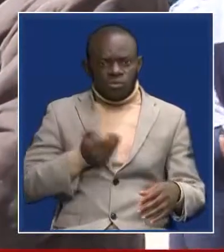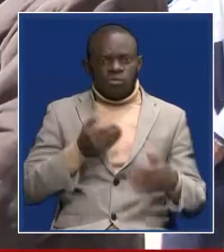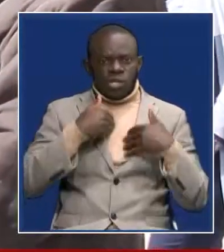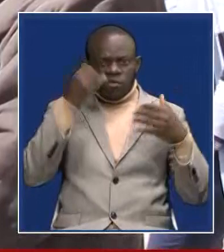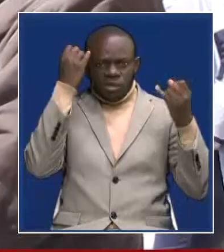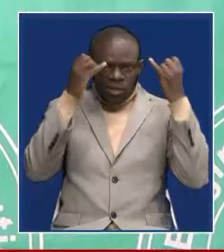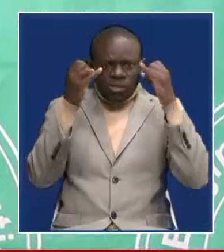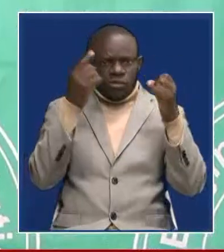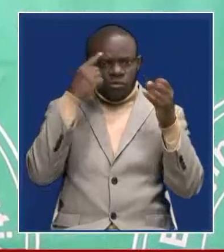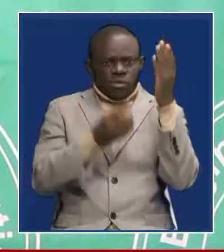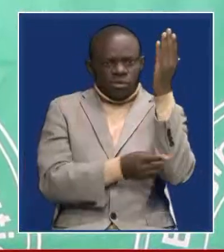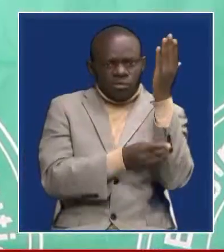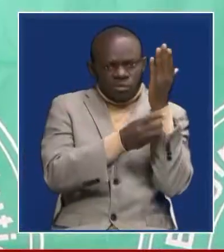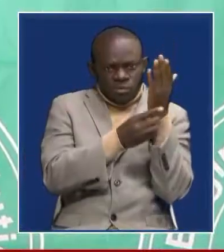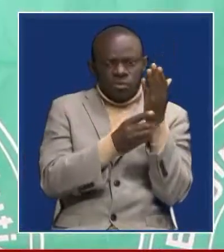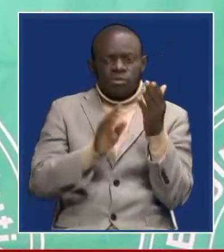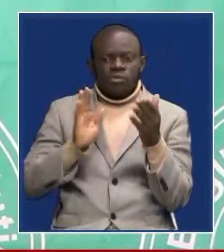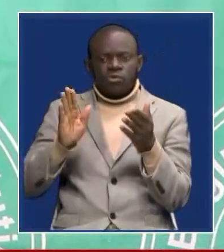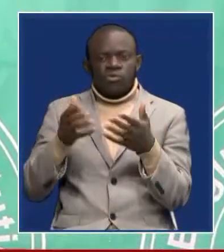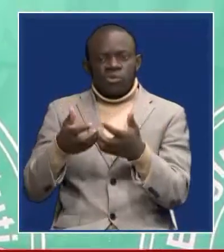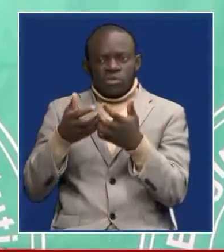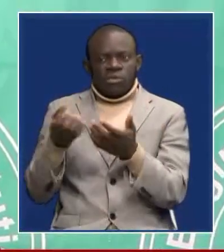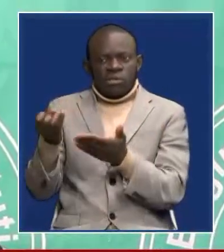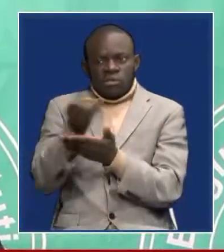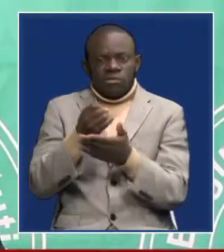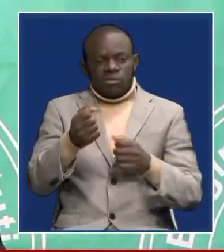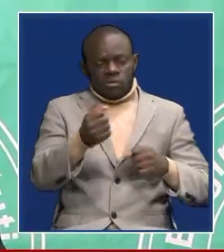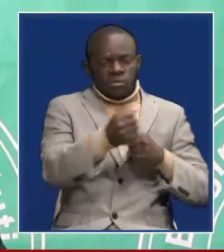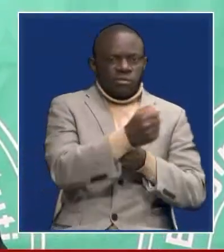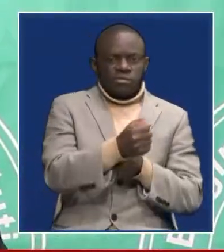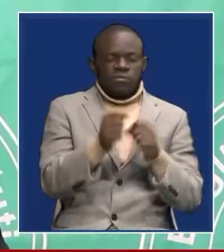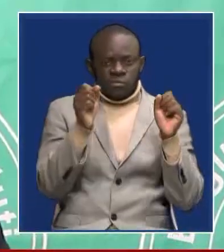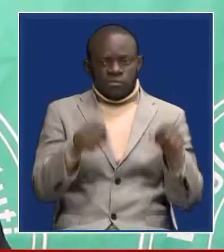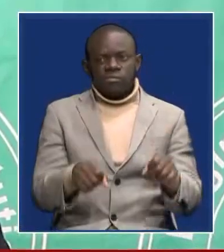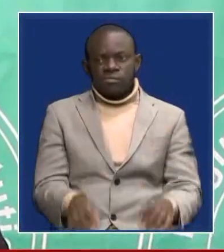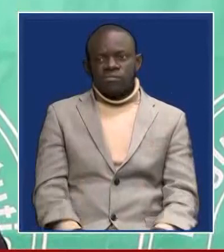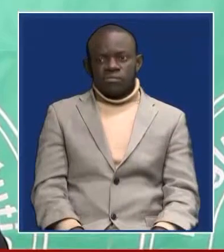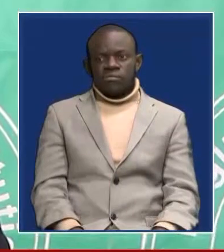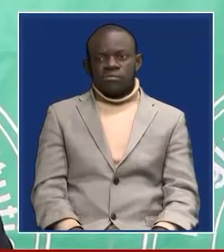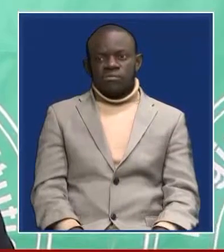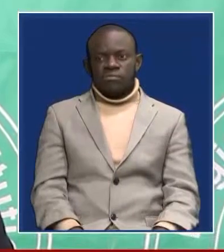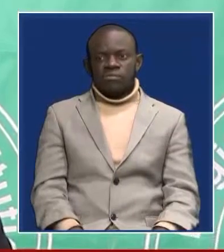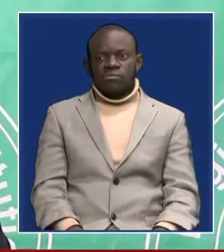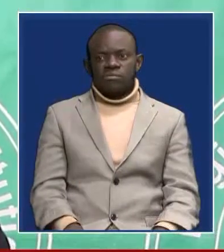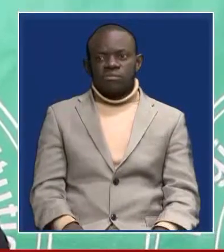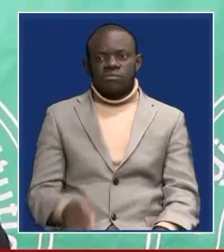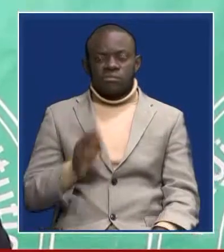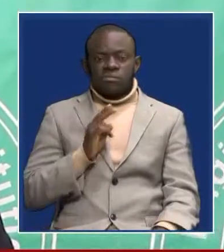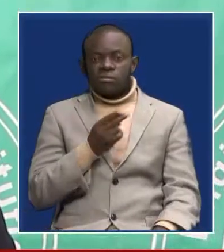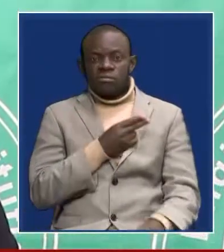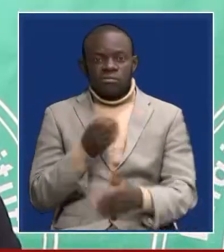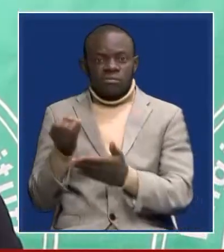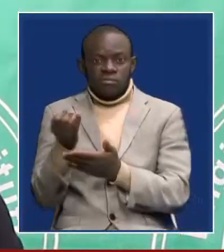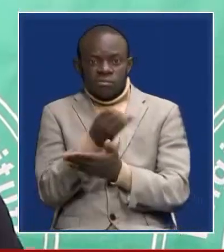foster development and so as an institution we will try to engage the relevant stakeholders to see who can support